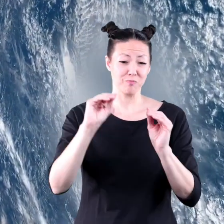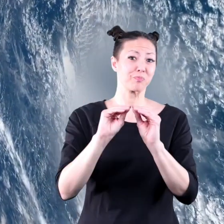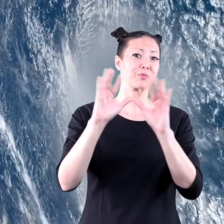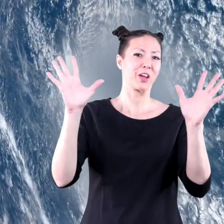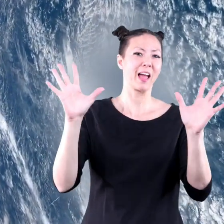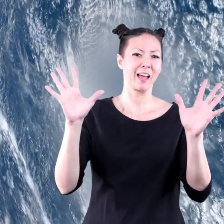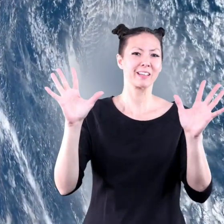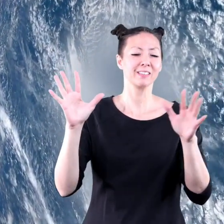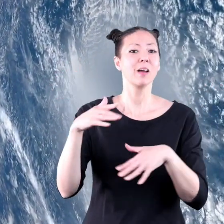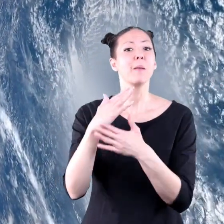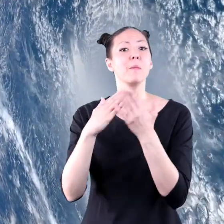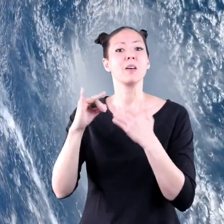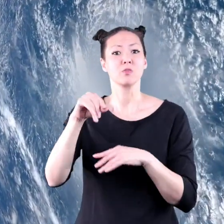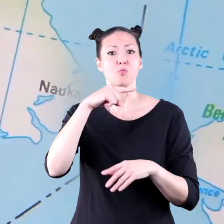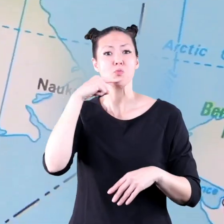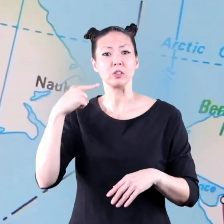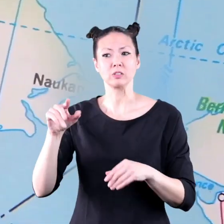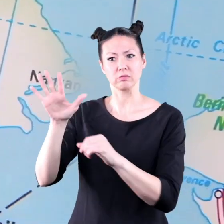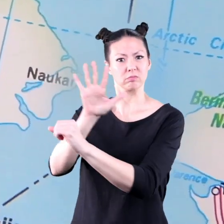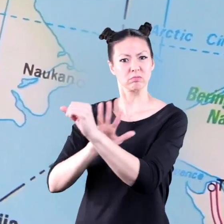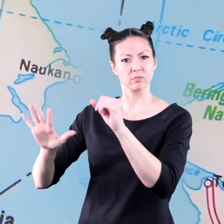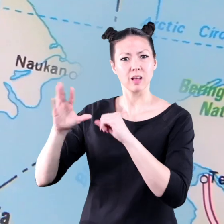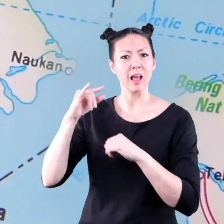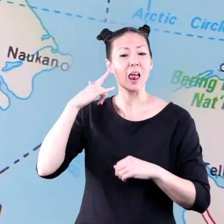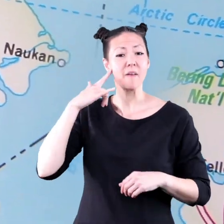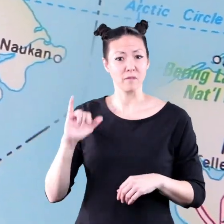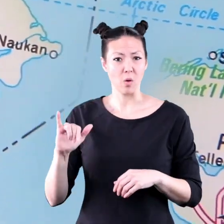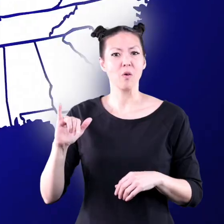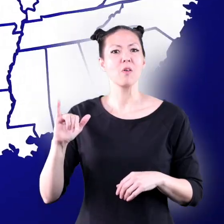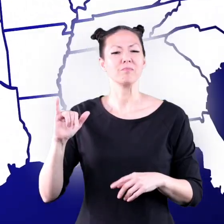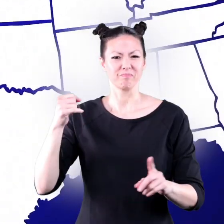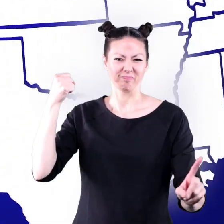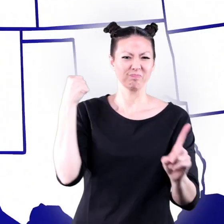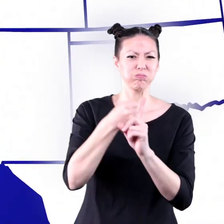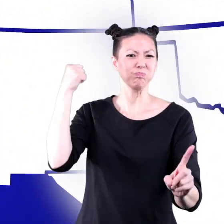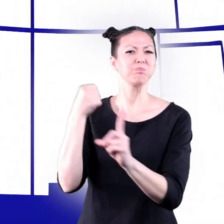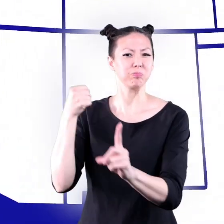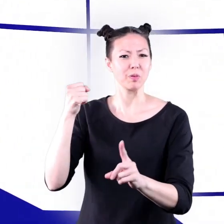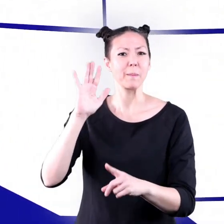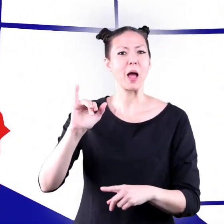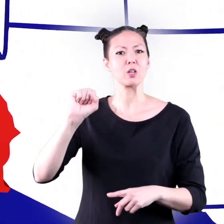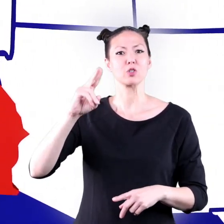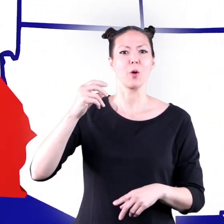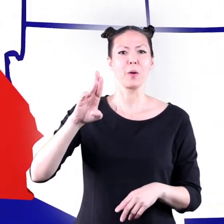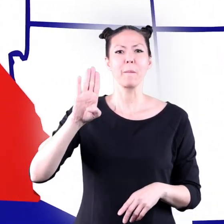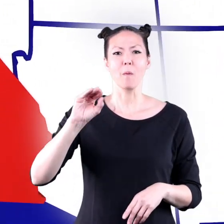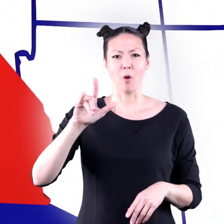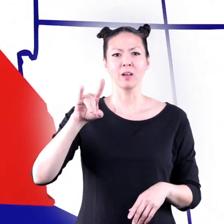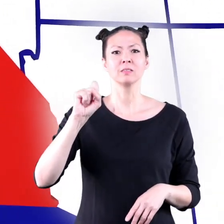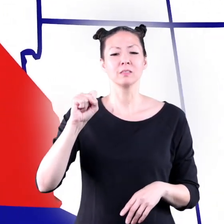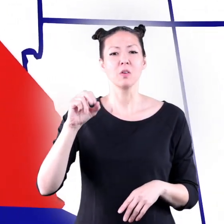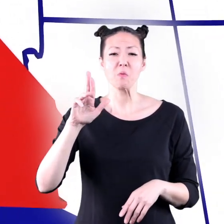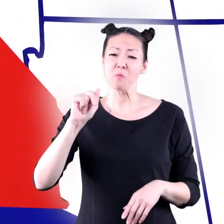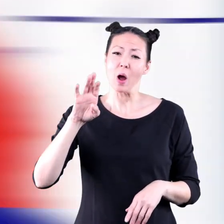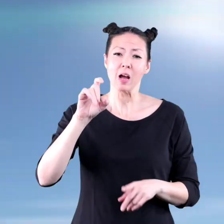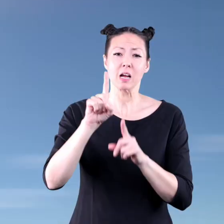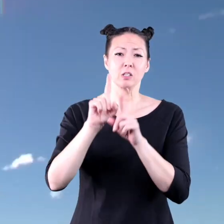because they are so bright. Parts of Russia and California have been hit by superbolides.